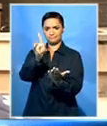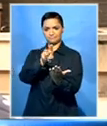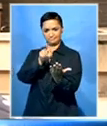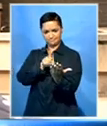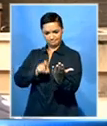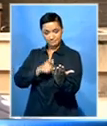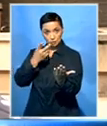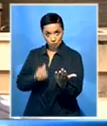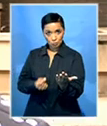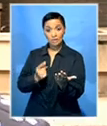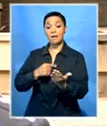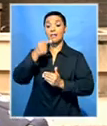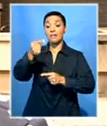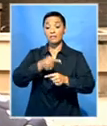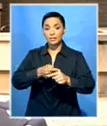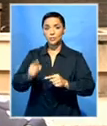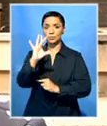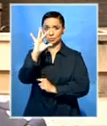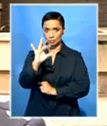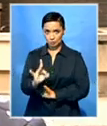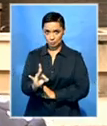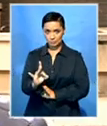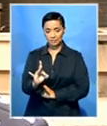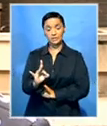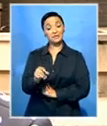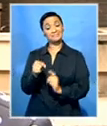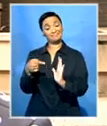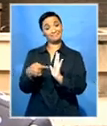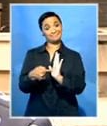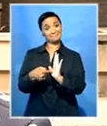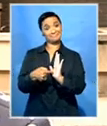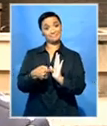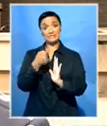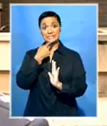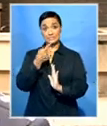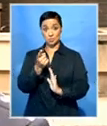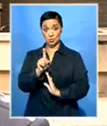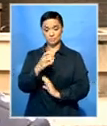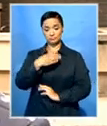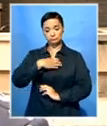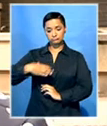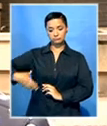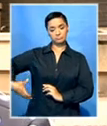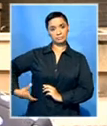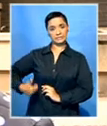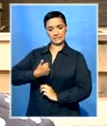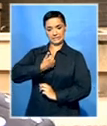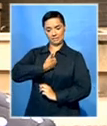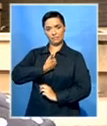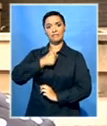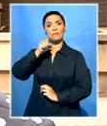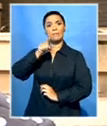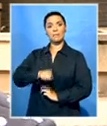on Tuesday next week. I must indicate, though, that the President's intervention requires